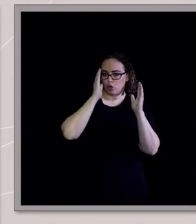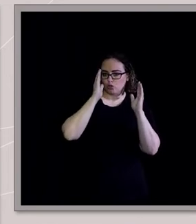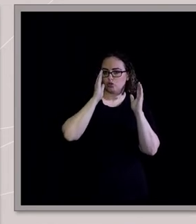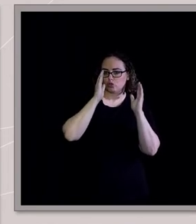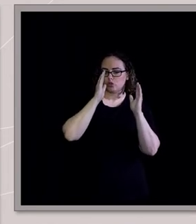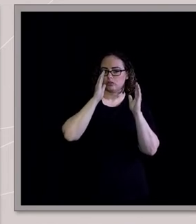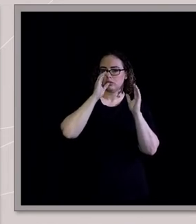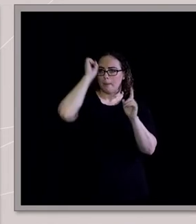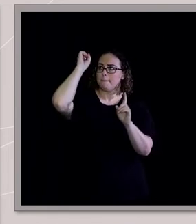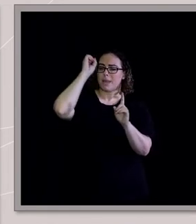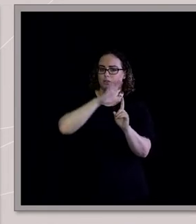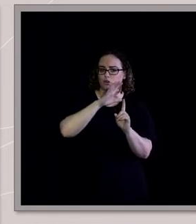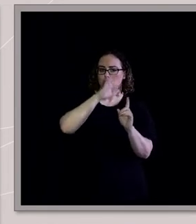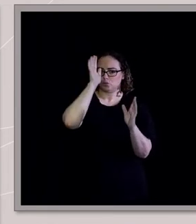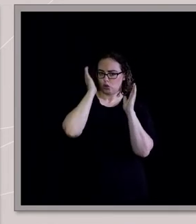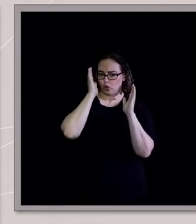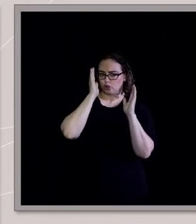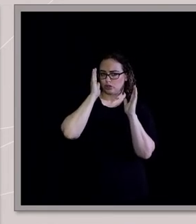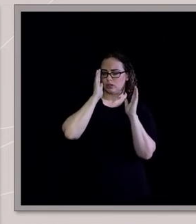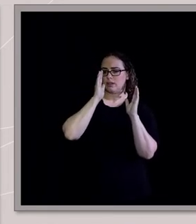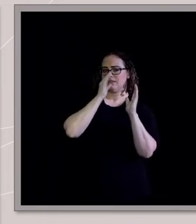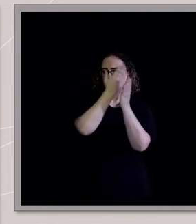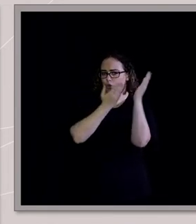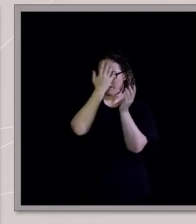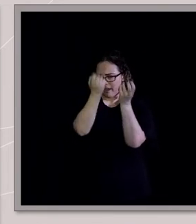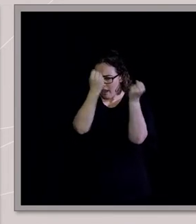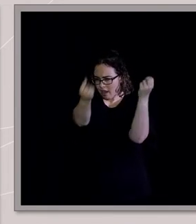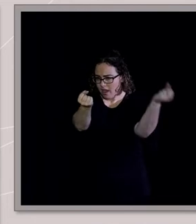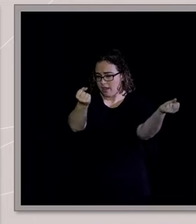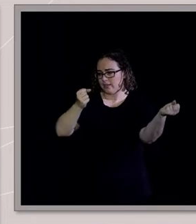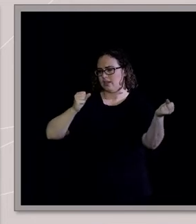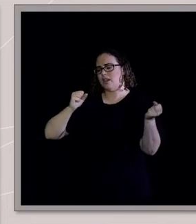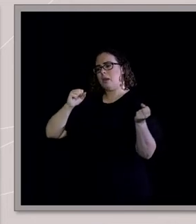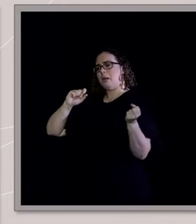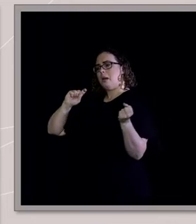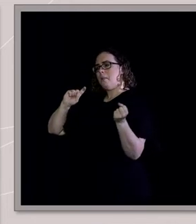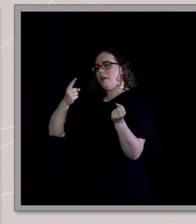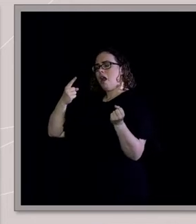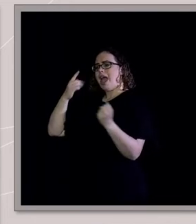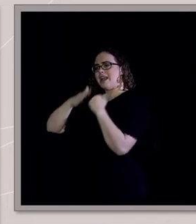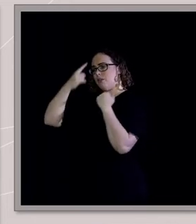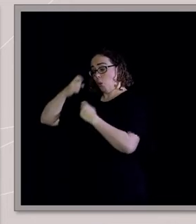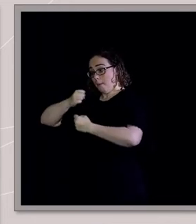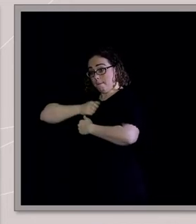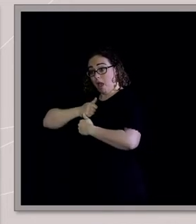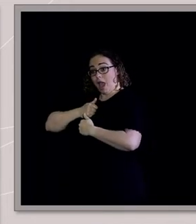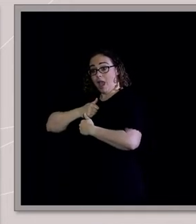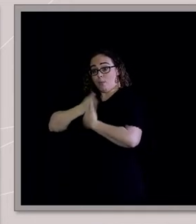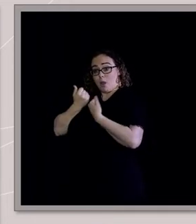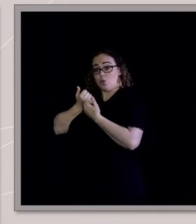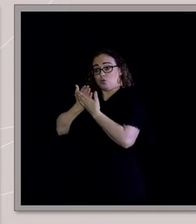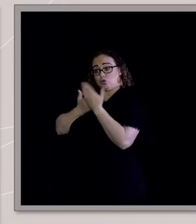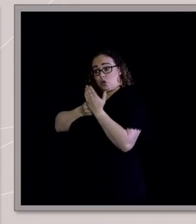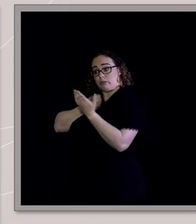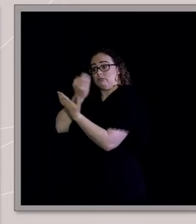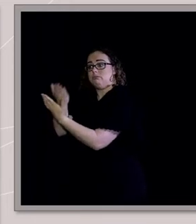way that is unlocking something for people. And this is a benefit I never saw coming from facing up to my own truth. If